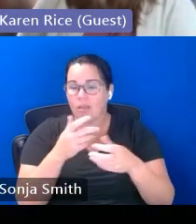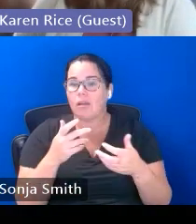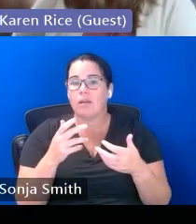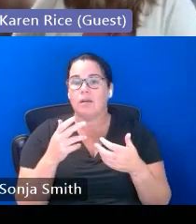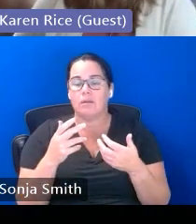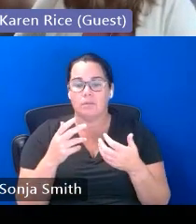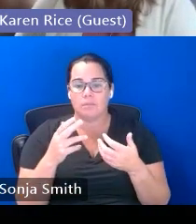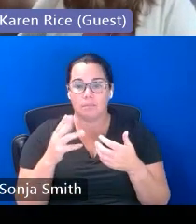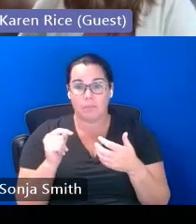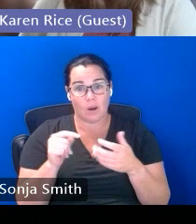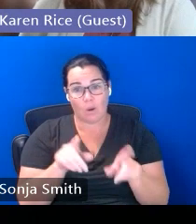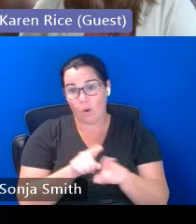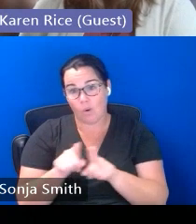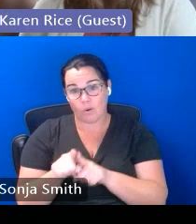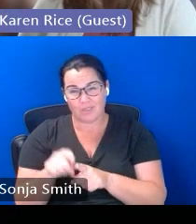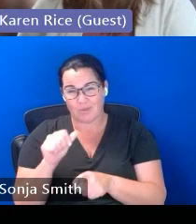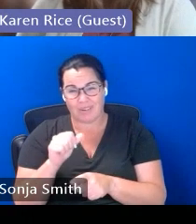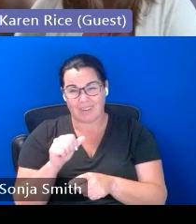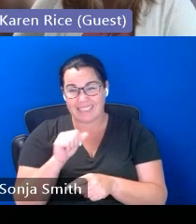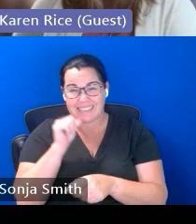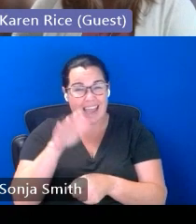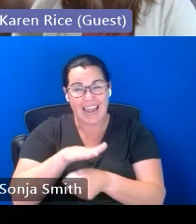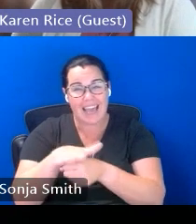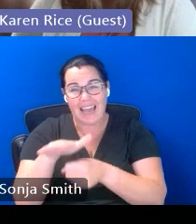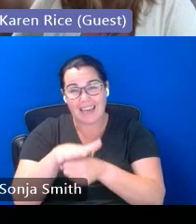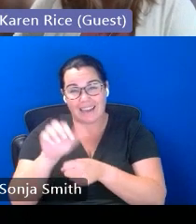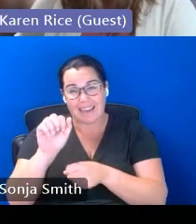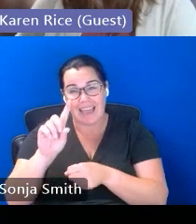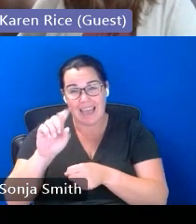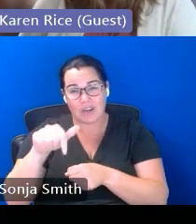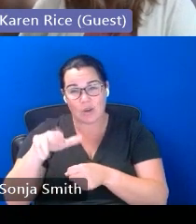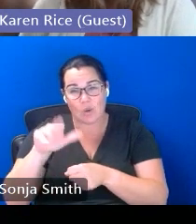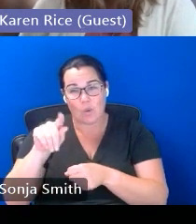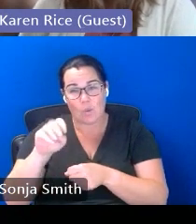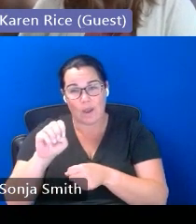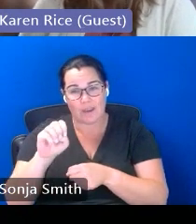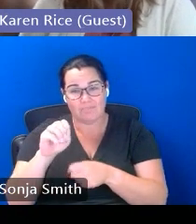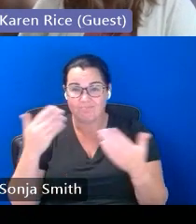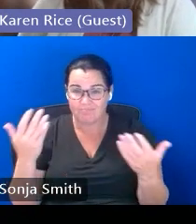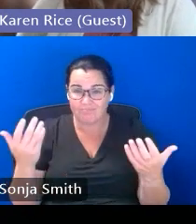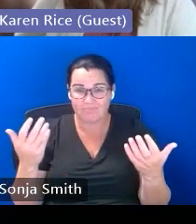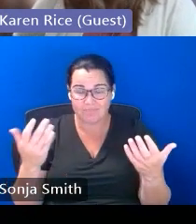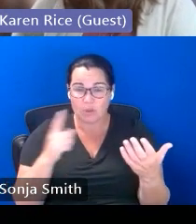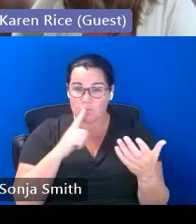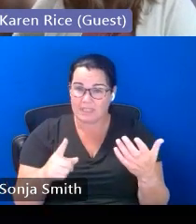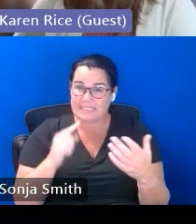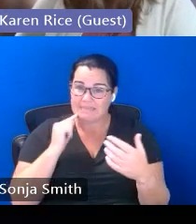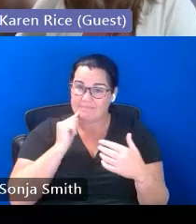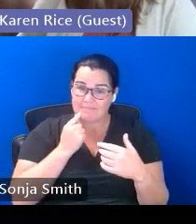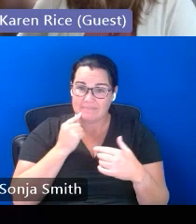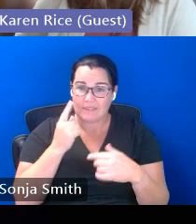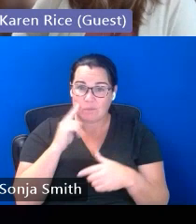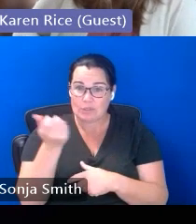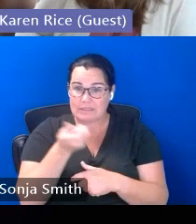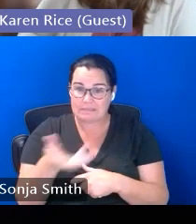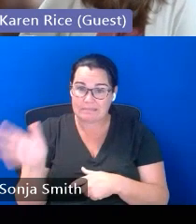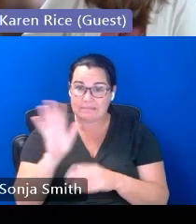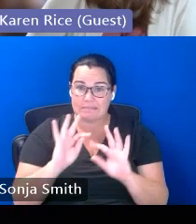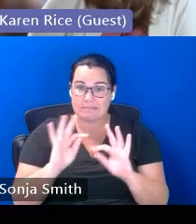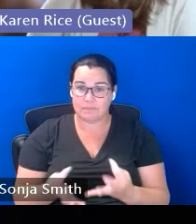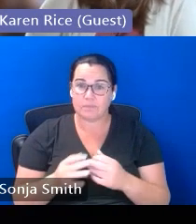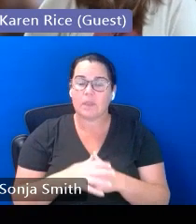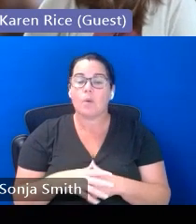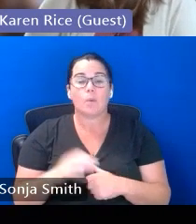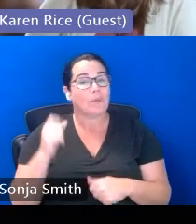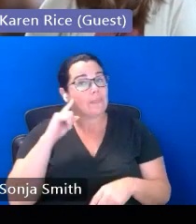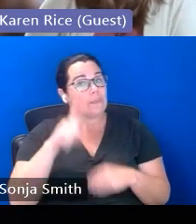the lack of adequacy was really stark for many of our families so it's really important that when we're thinking about our migrant families yes they're